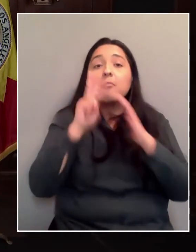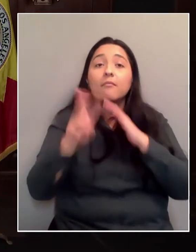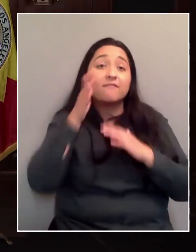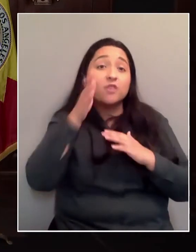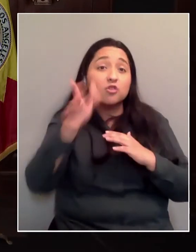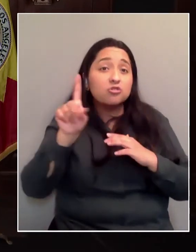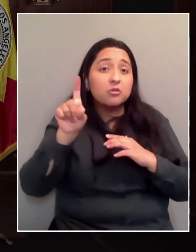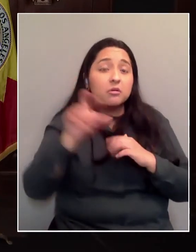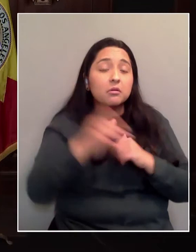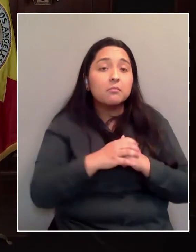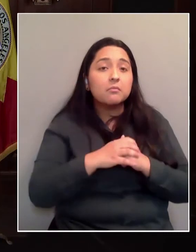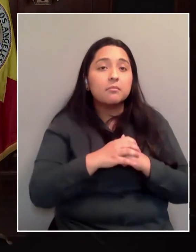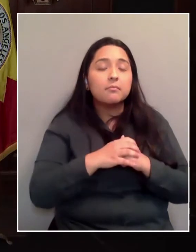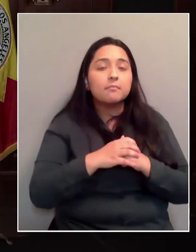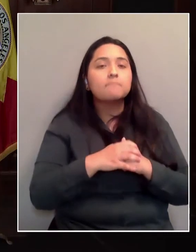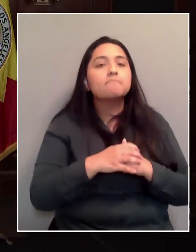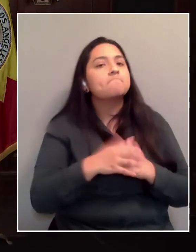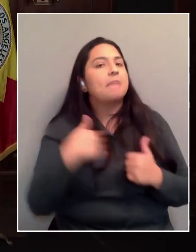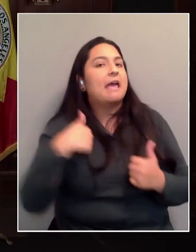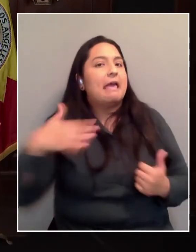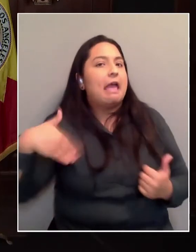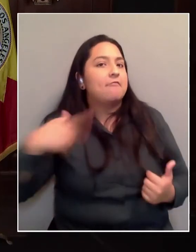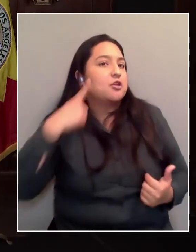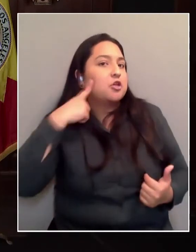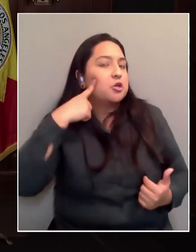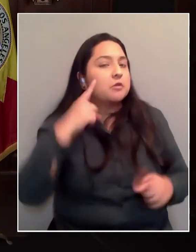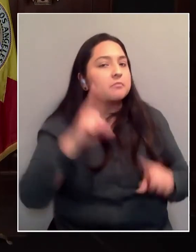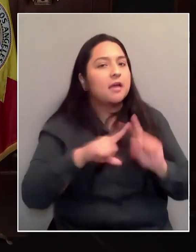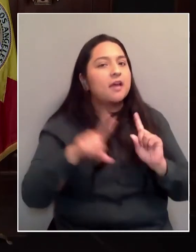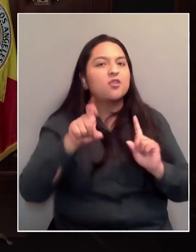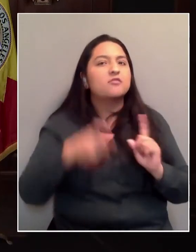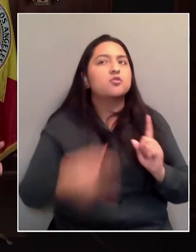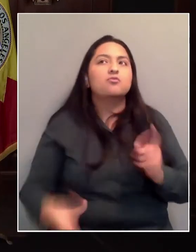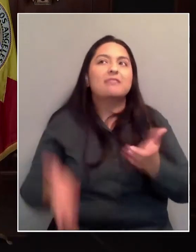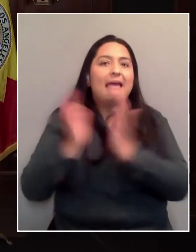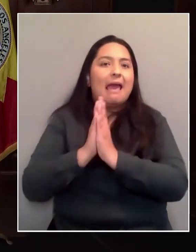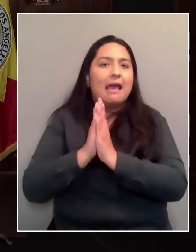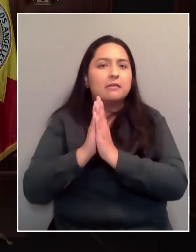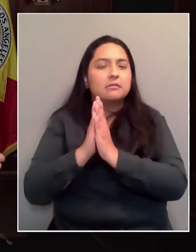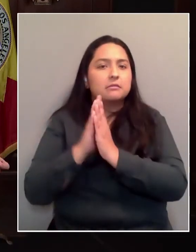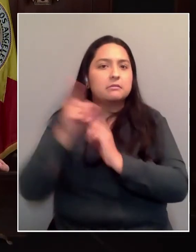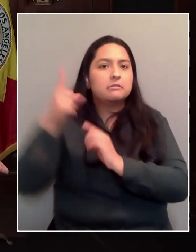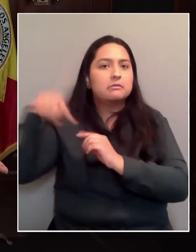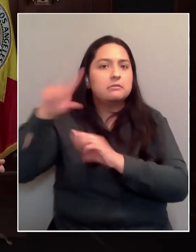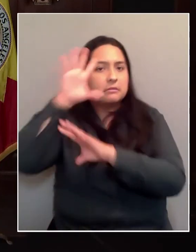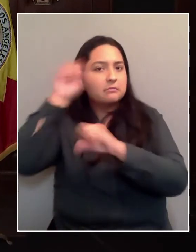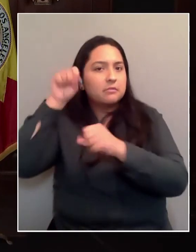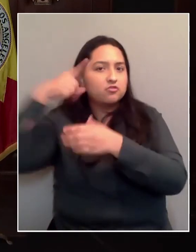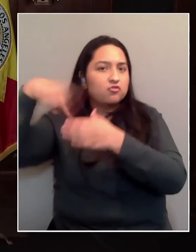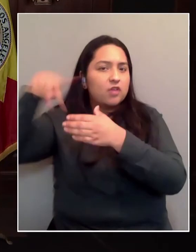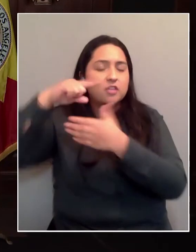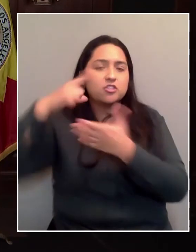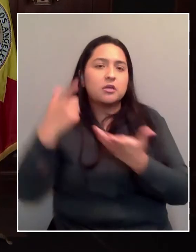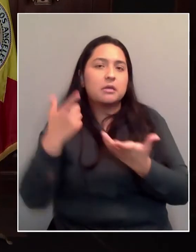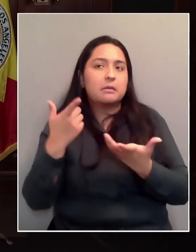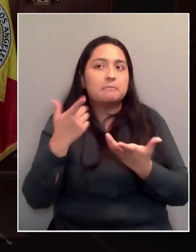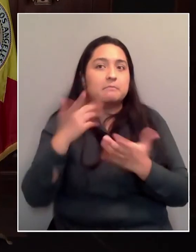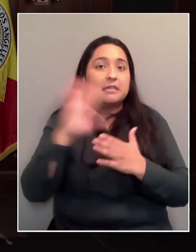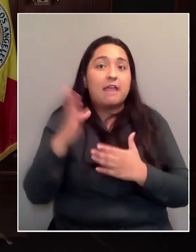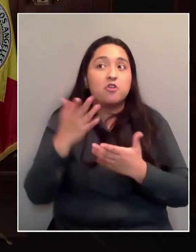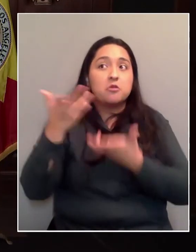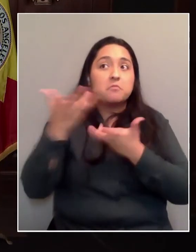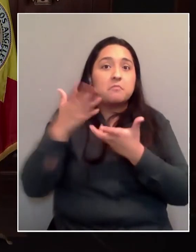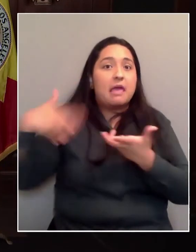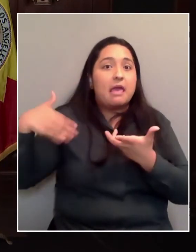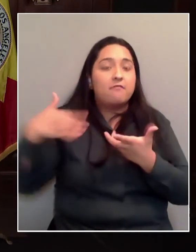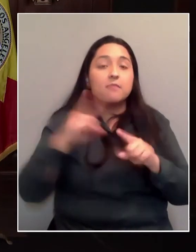I've heard of, but you'd have to ask the administration. They've never communicated that. And I think even with both the Trump administration and also with the Biden